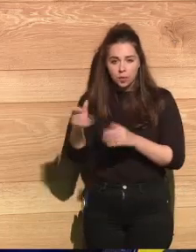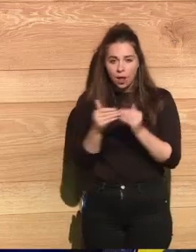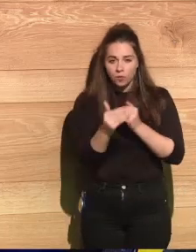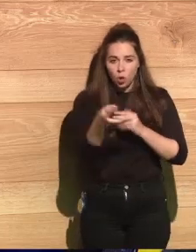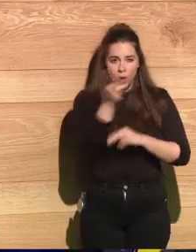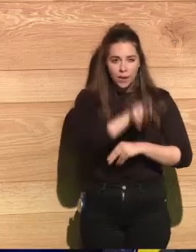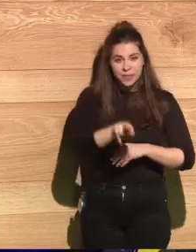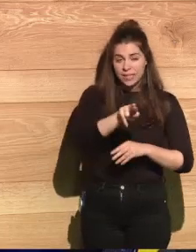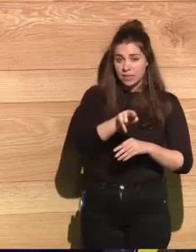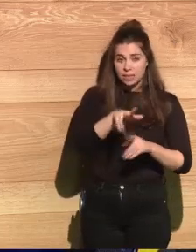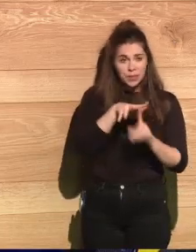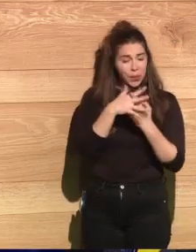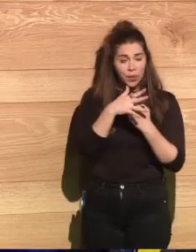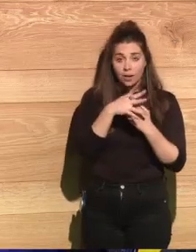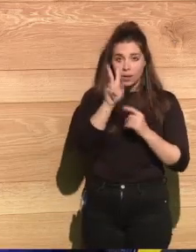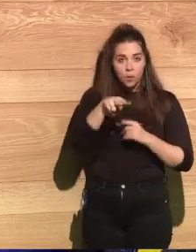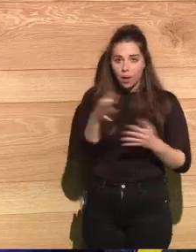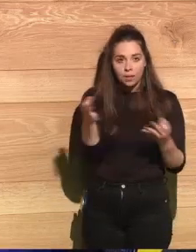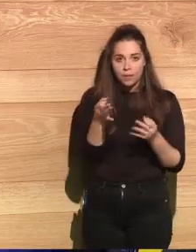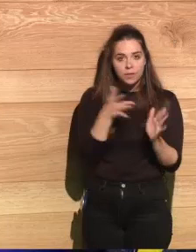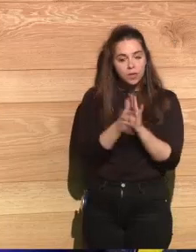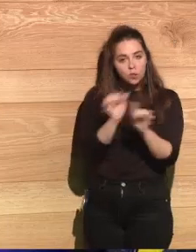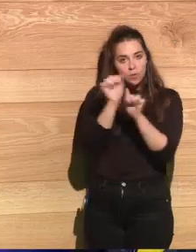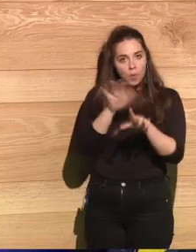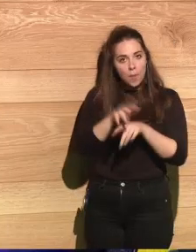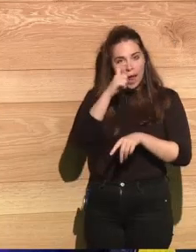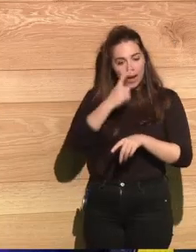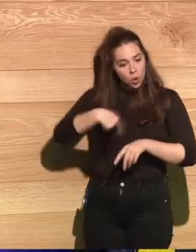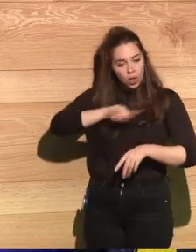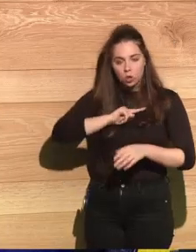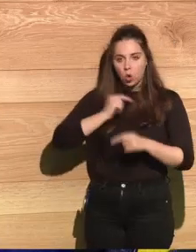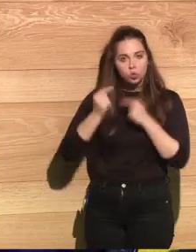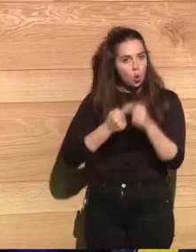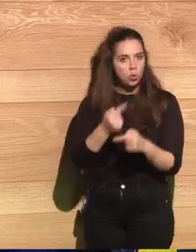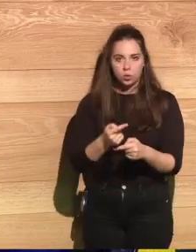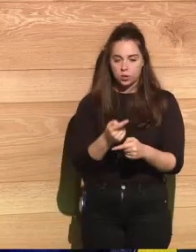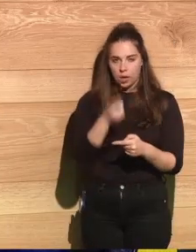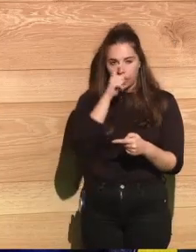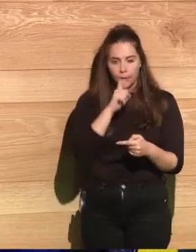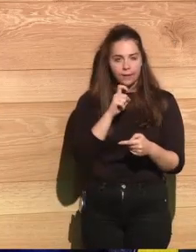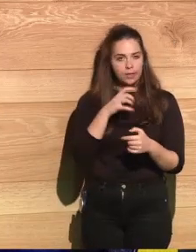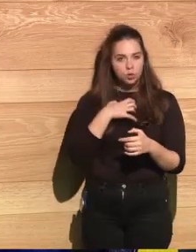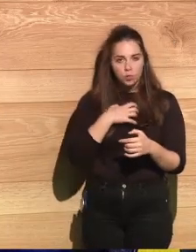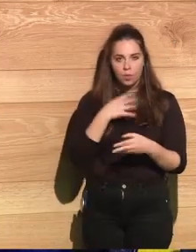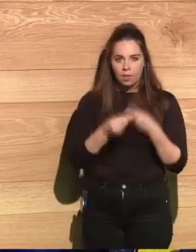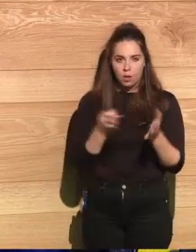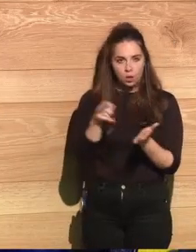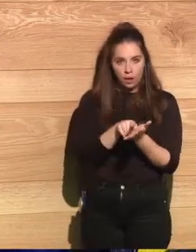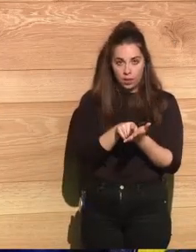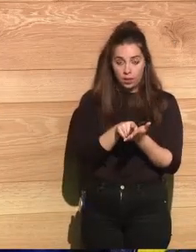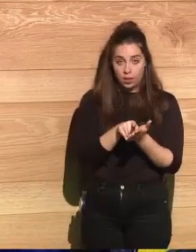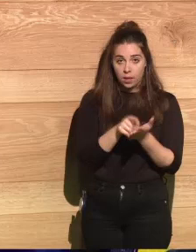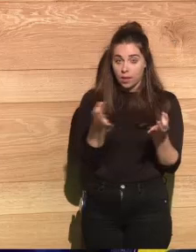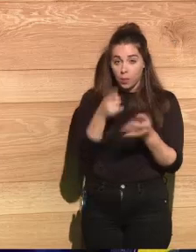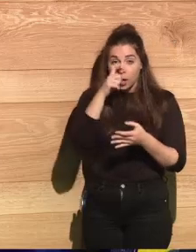ourselves each day that the conflict must be resolved in a different